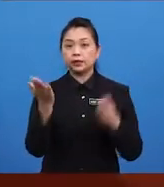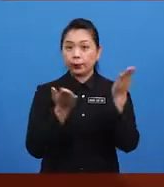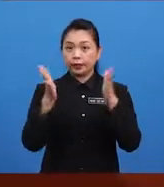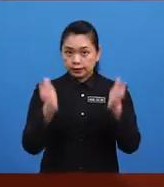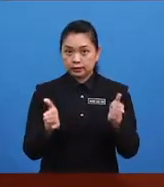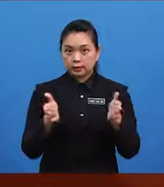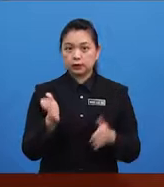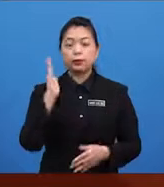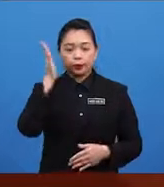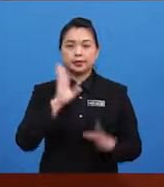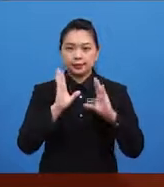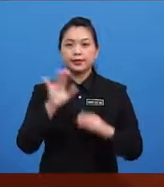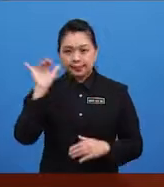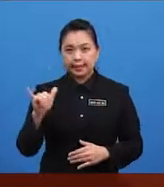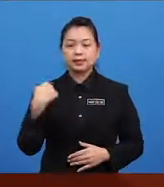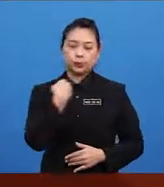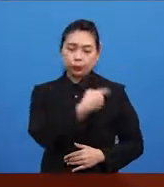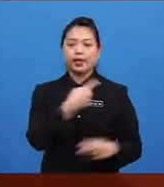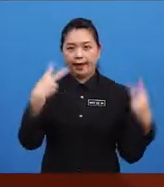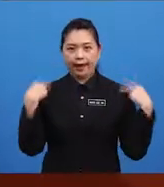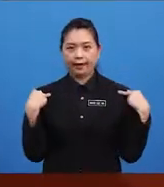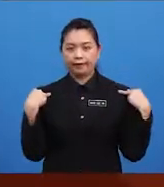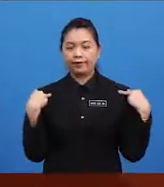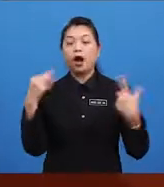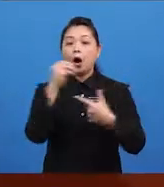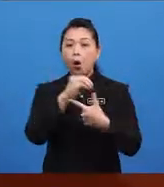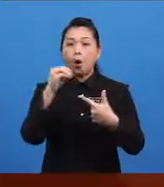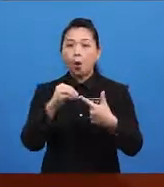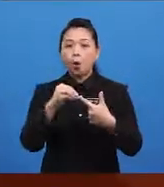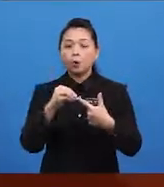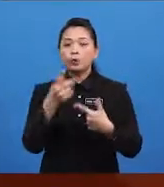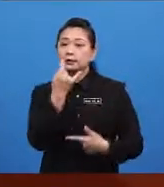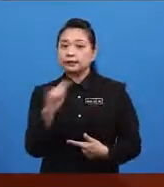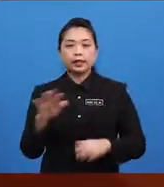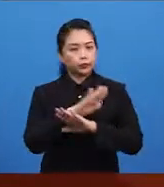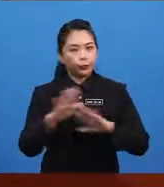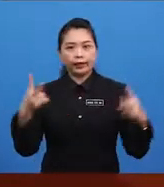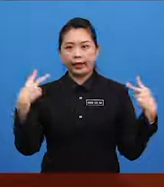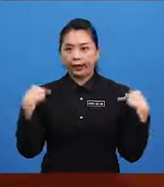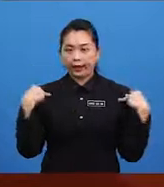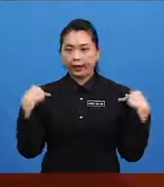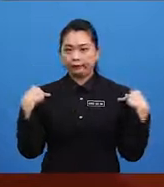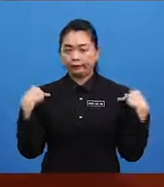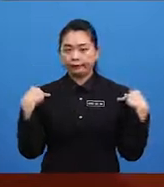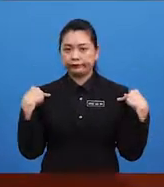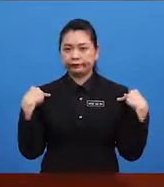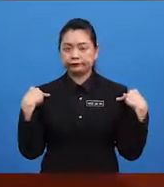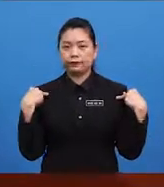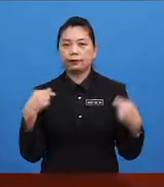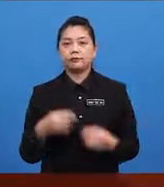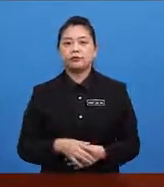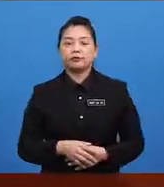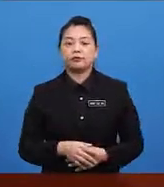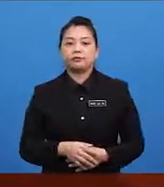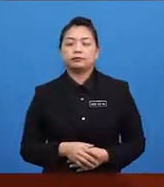would reply, yes, we have, or they don't have the items which you've ordered,